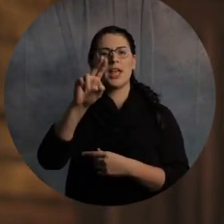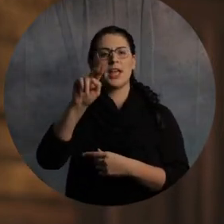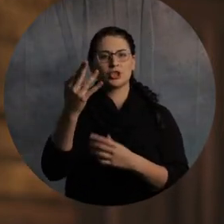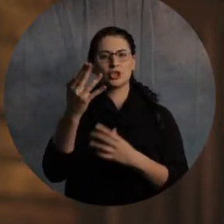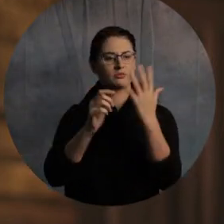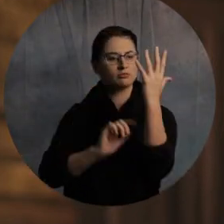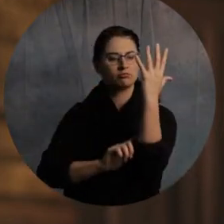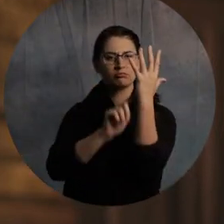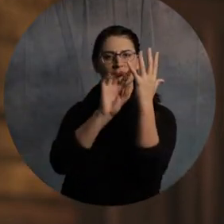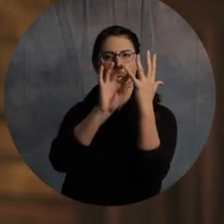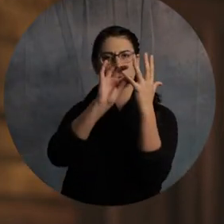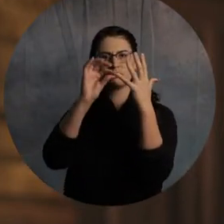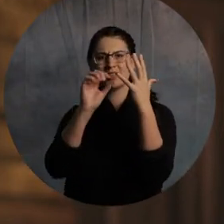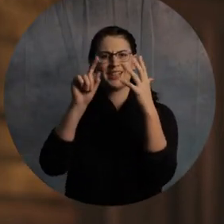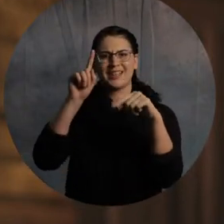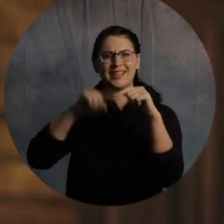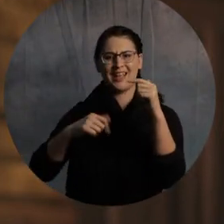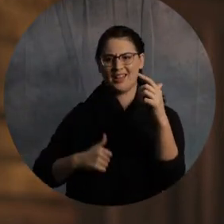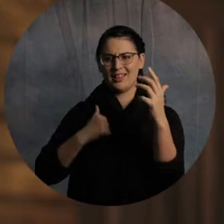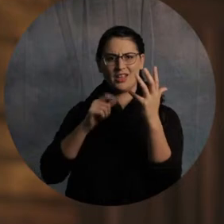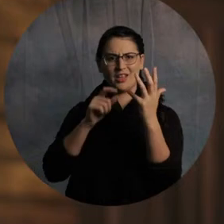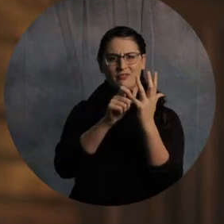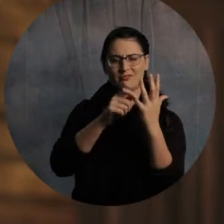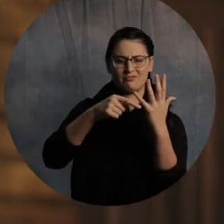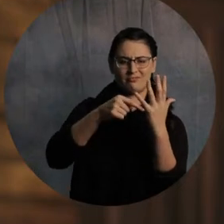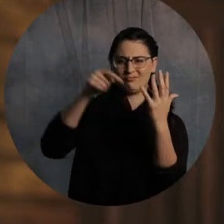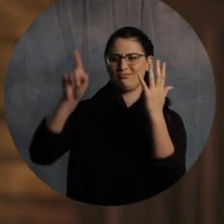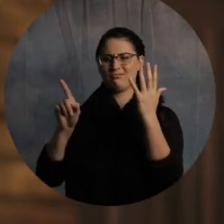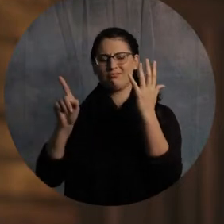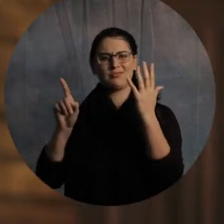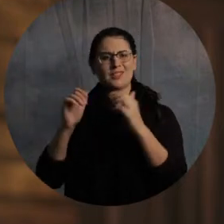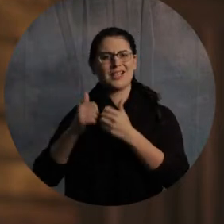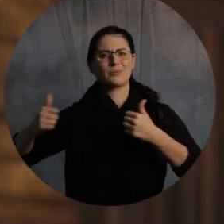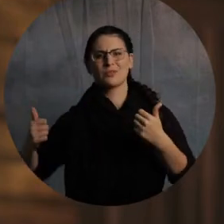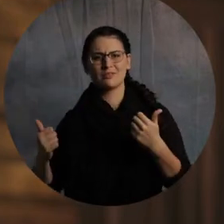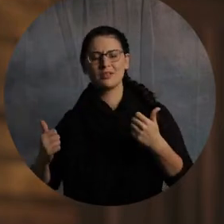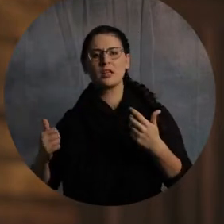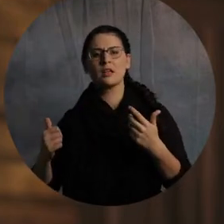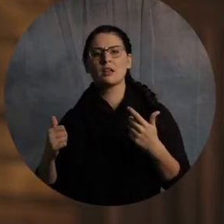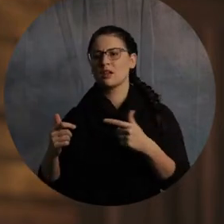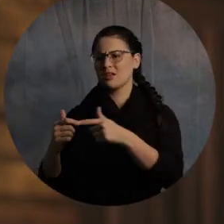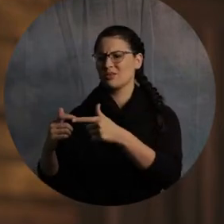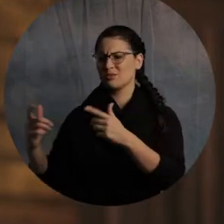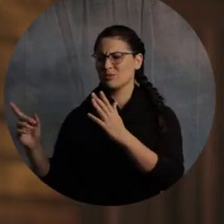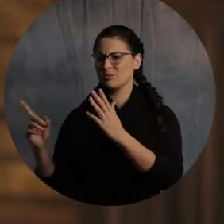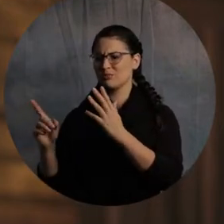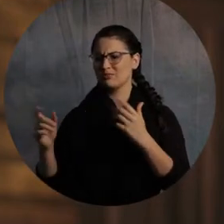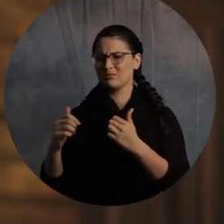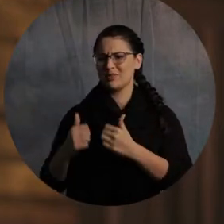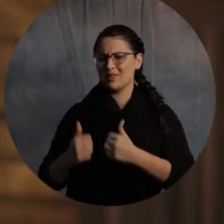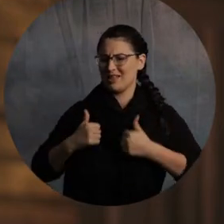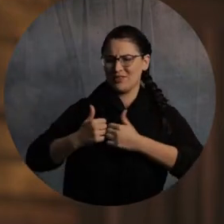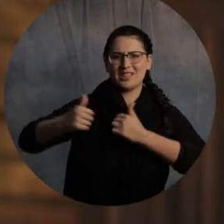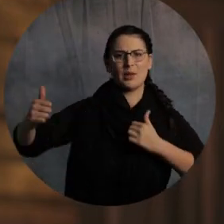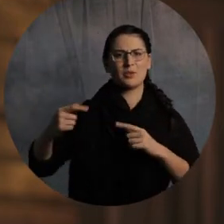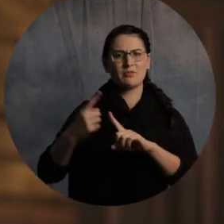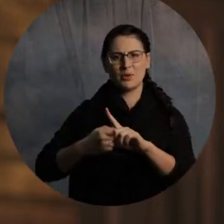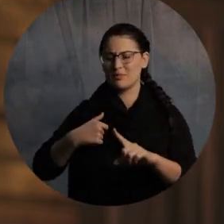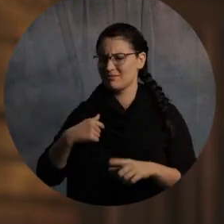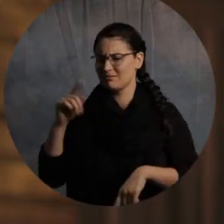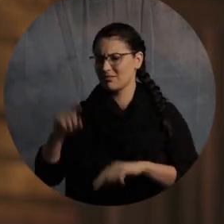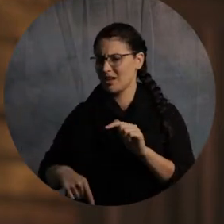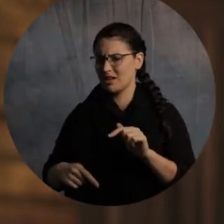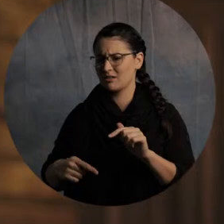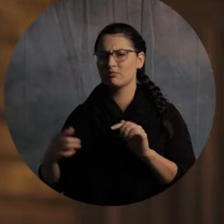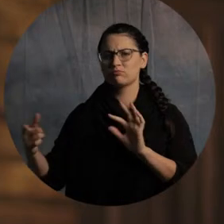the vine, neither can you unless you abide in me, all right? So, what was he getting at here? Well, he's talking